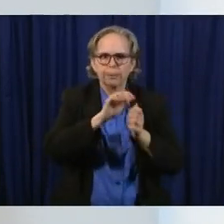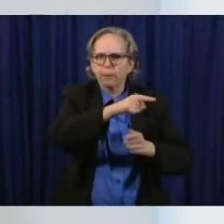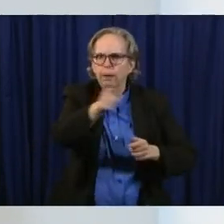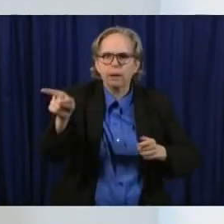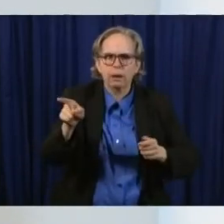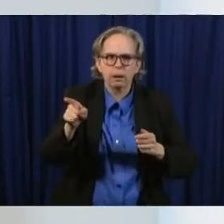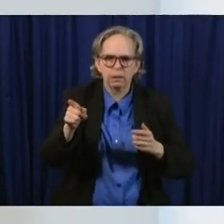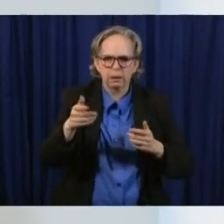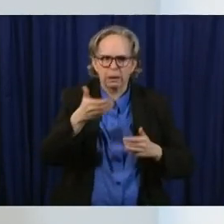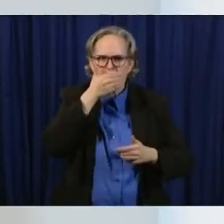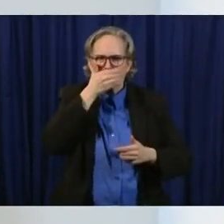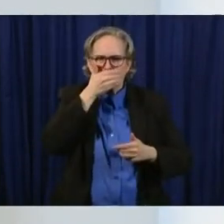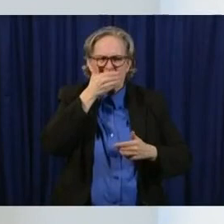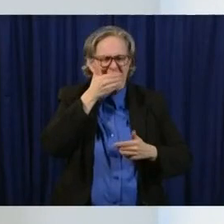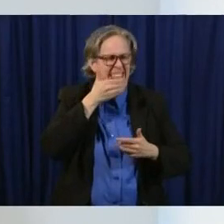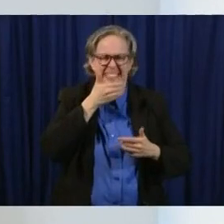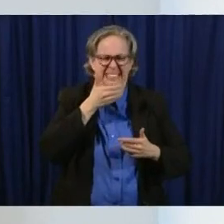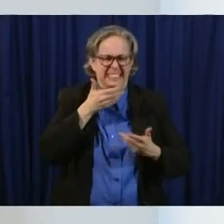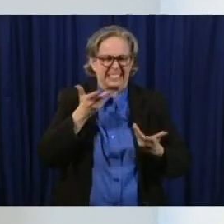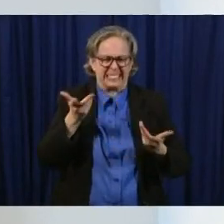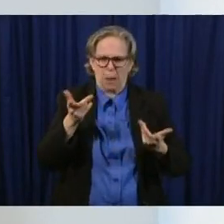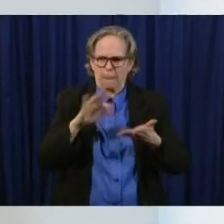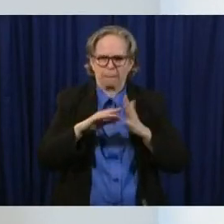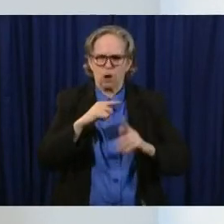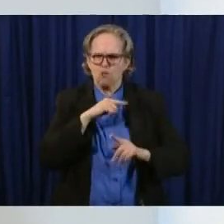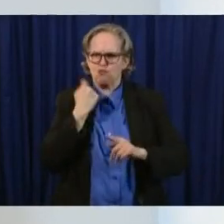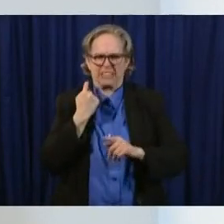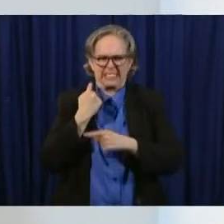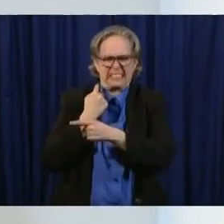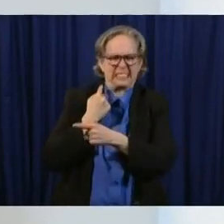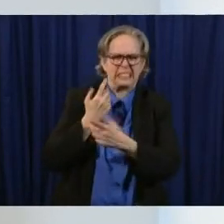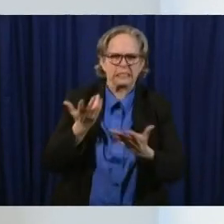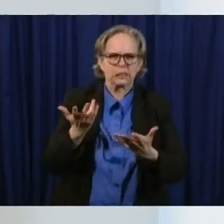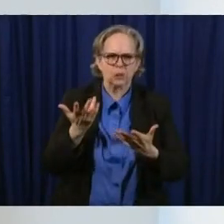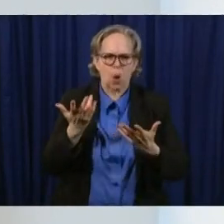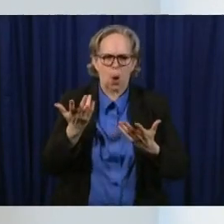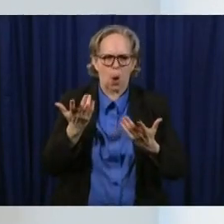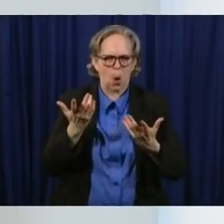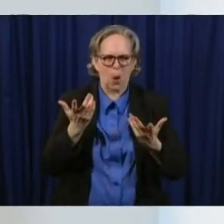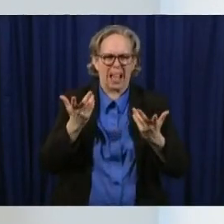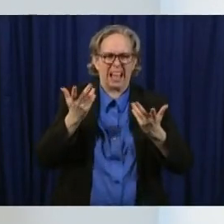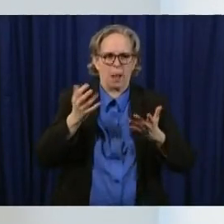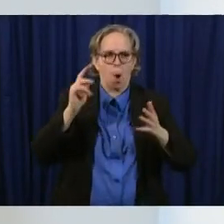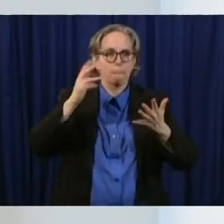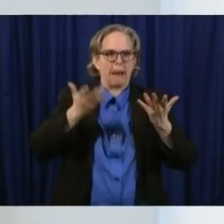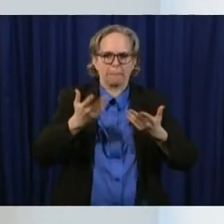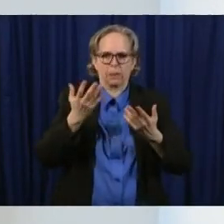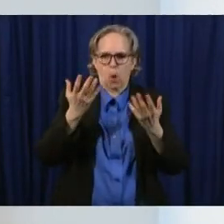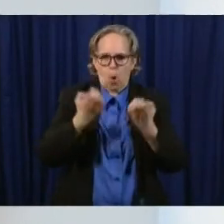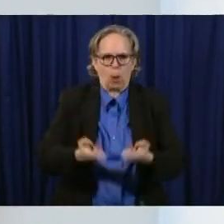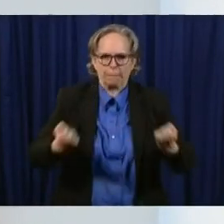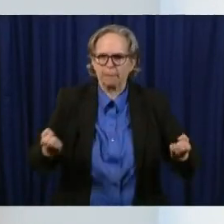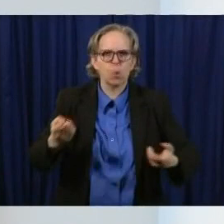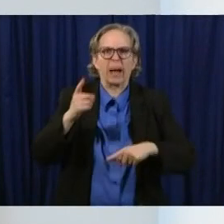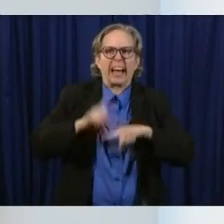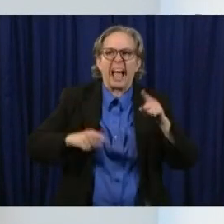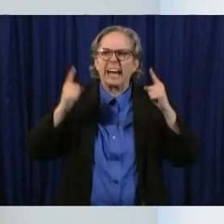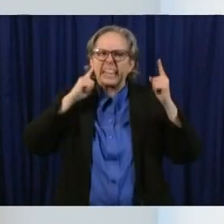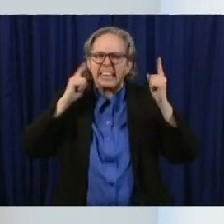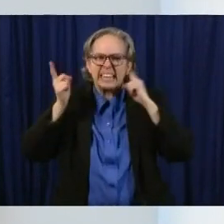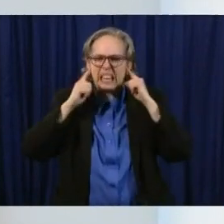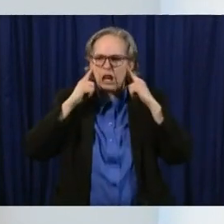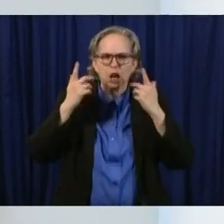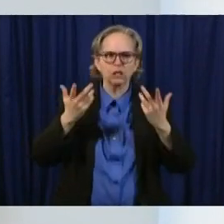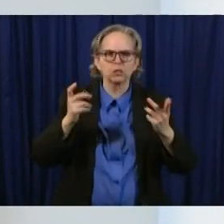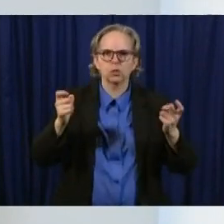where it could create a safety concern because employees who are handling heavy equipment can't hear one another these are all uh